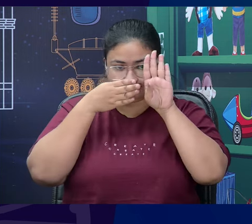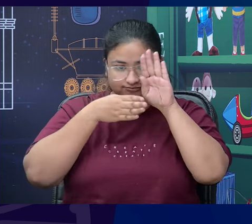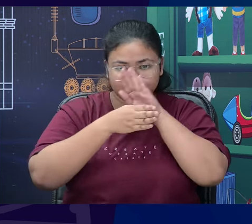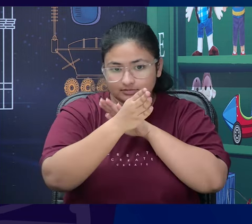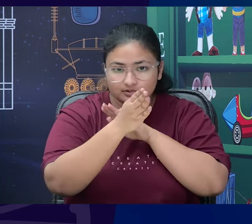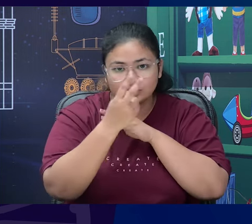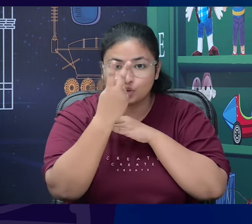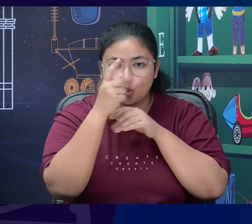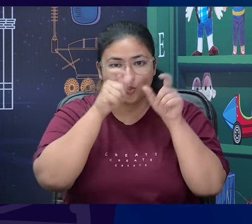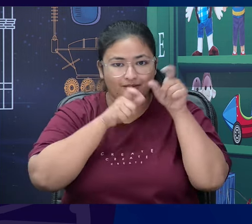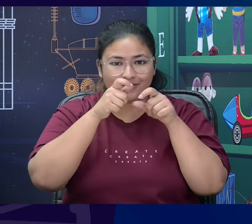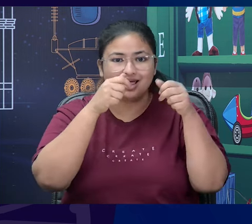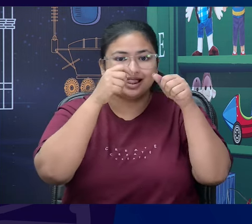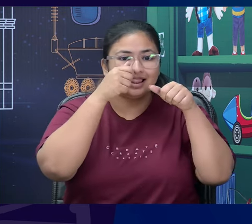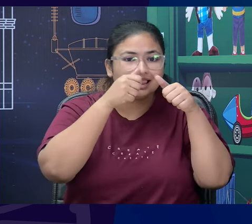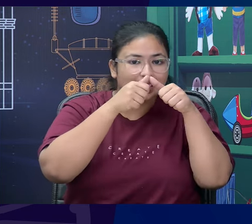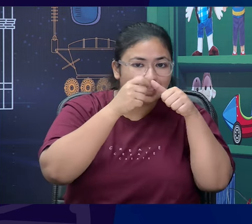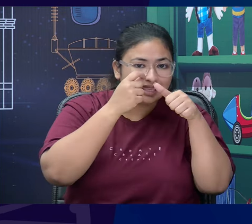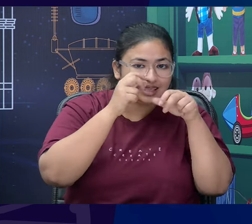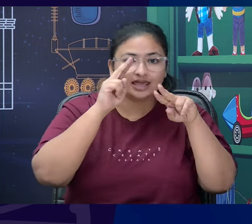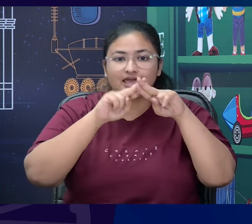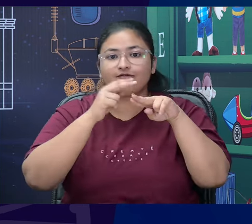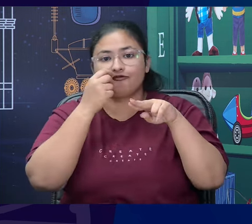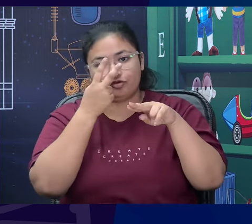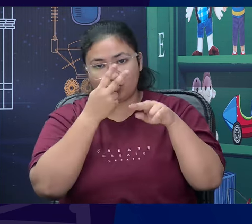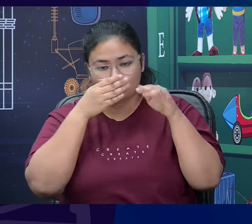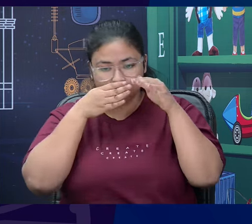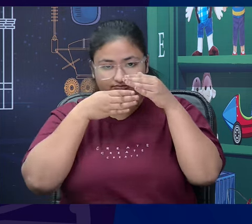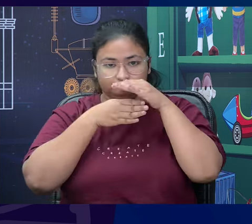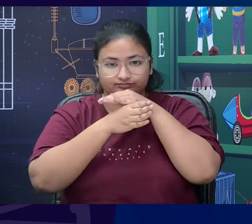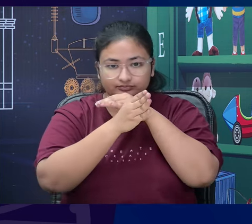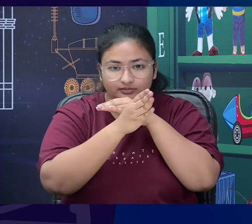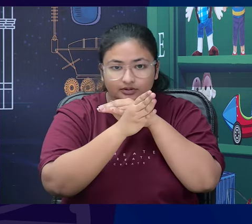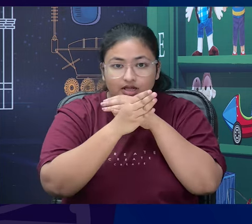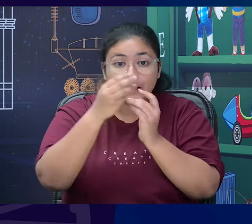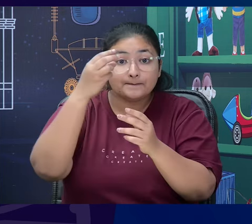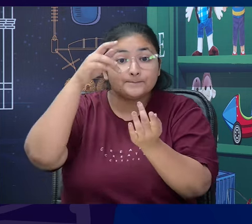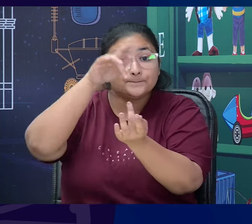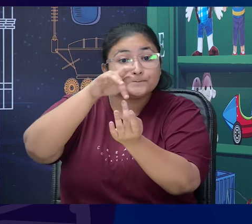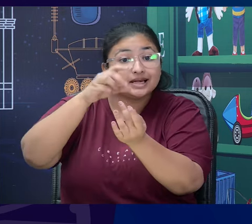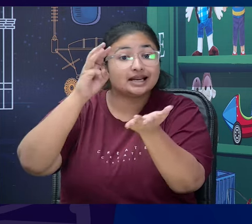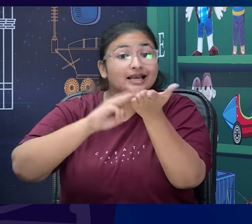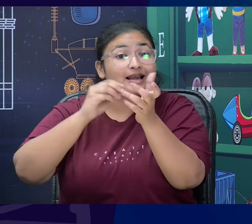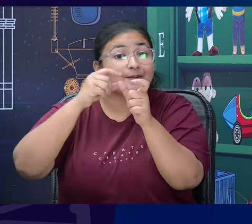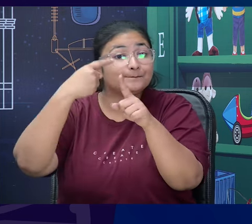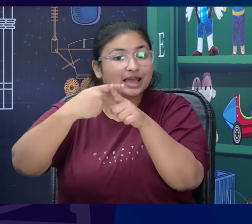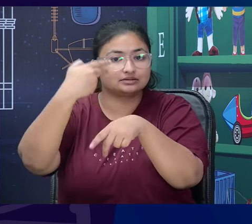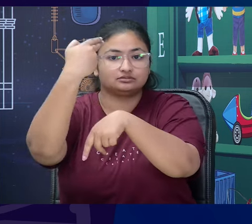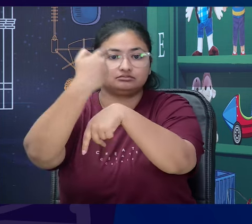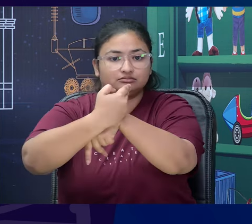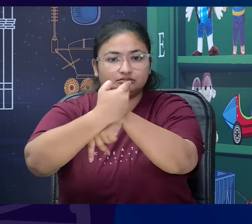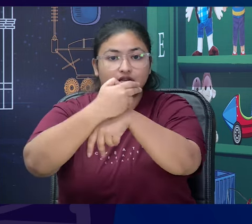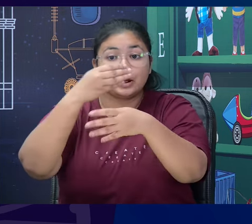and behind at the center of the room Max is standing with his gun in hand and behind Max there is a window.